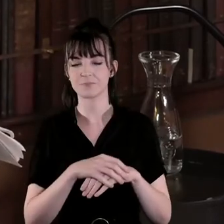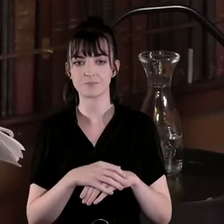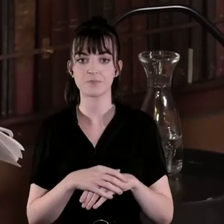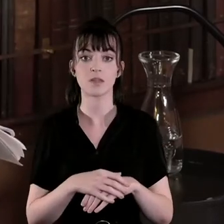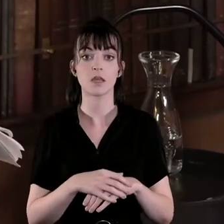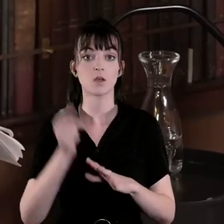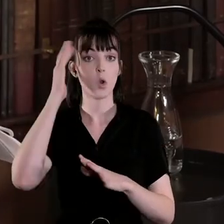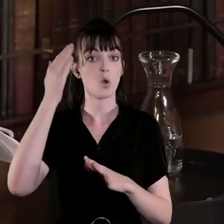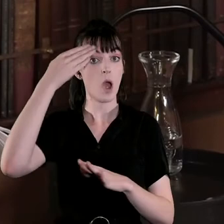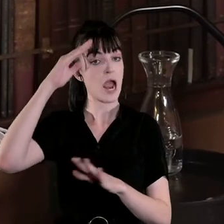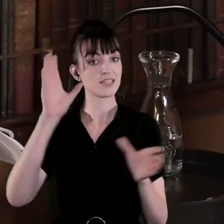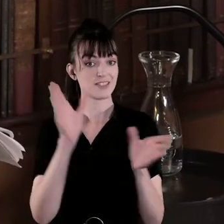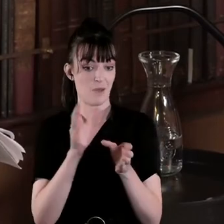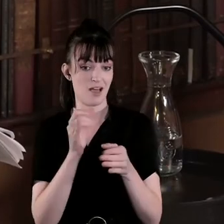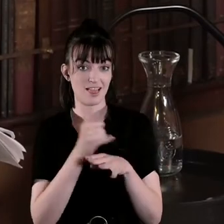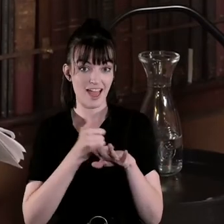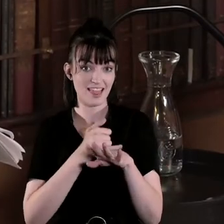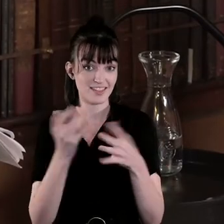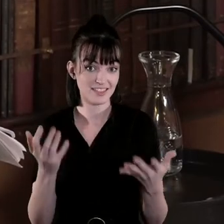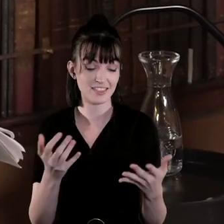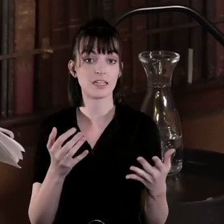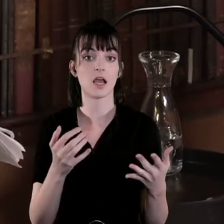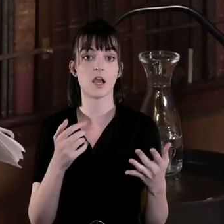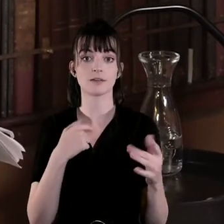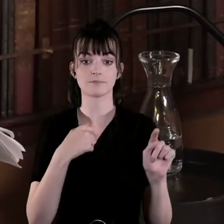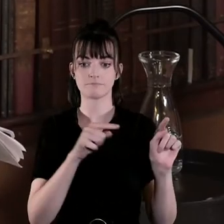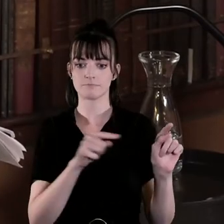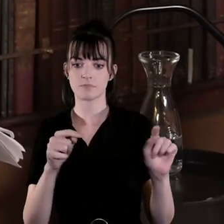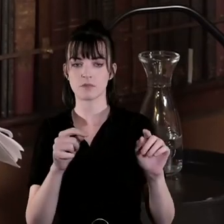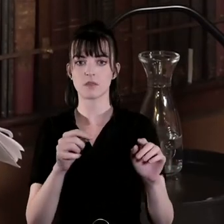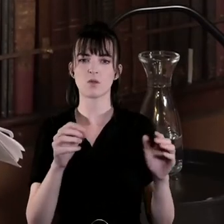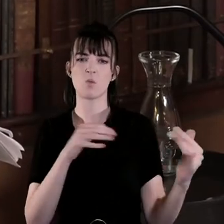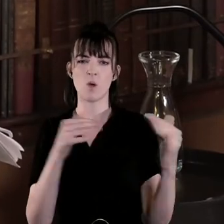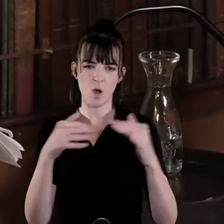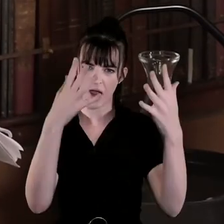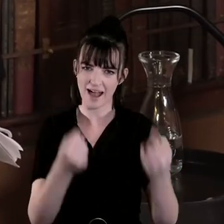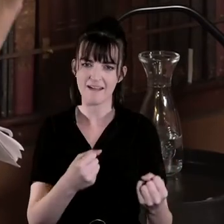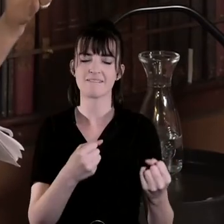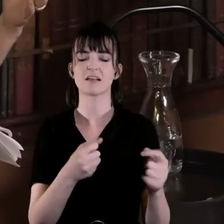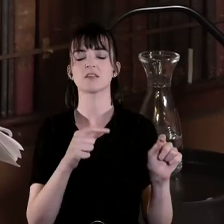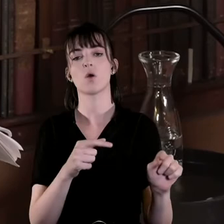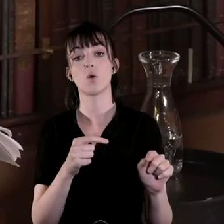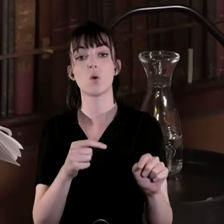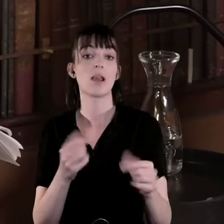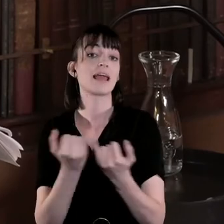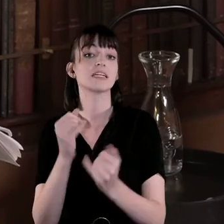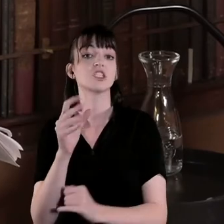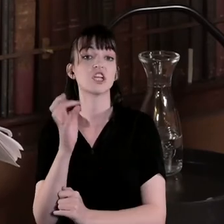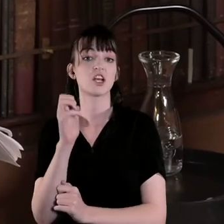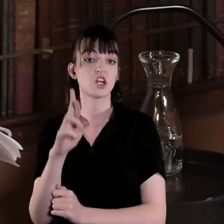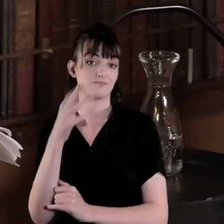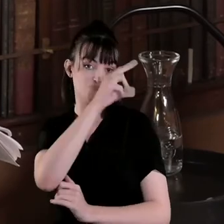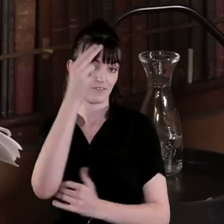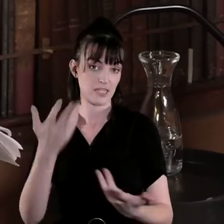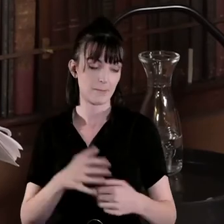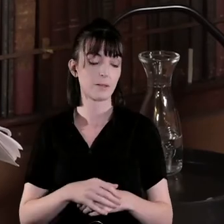is a small island and it was asymmetrical warfare so I think something like gender for instance it